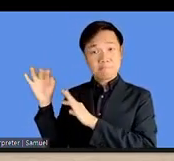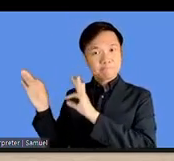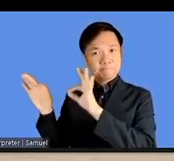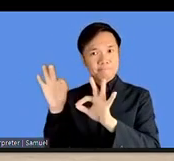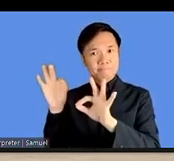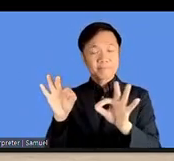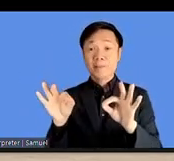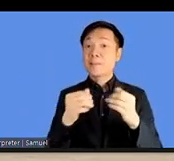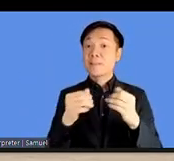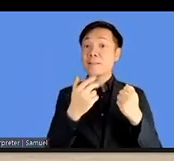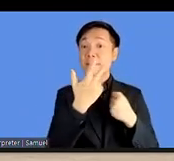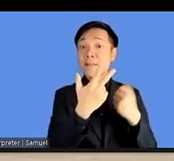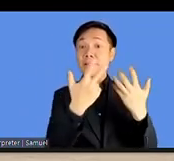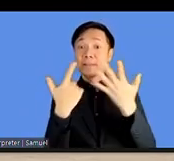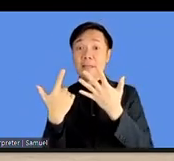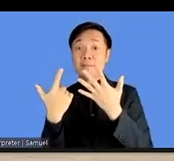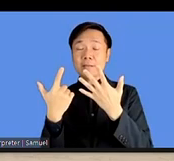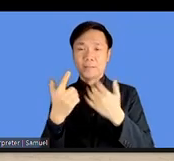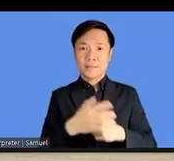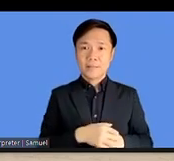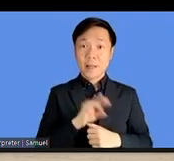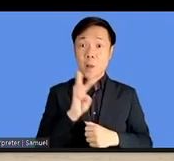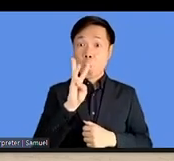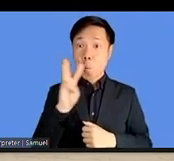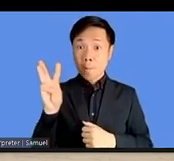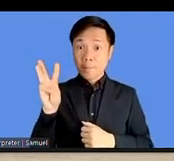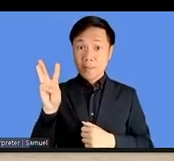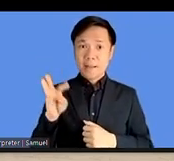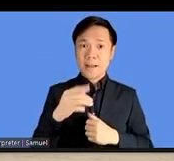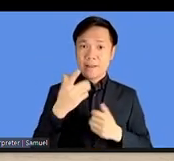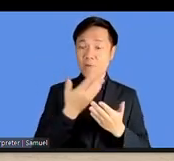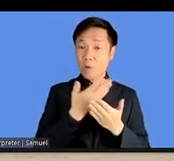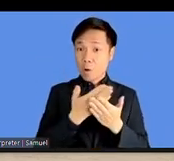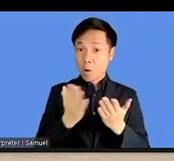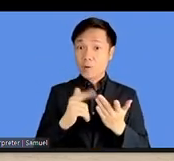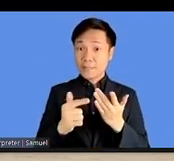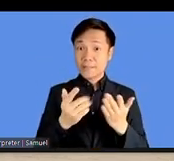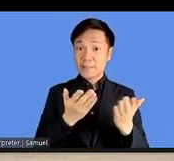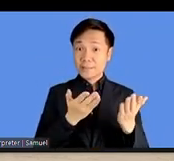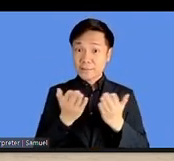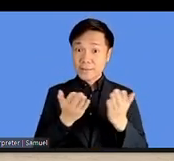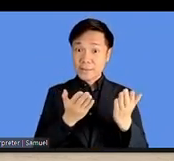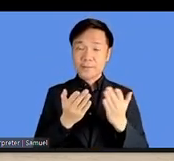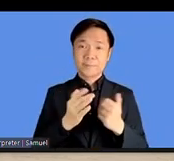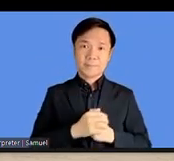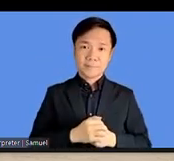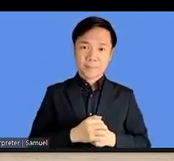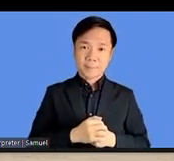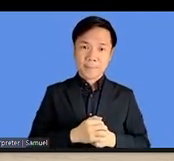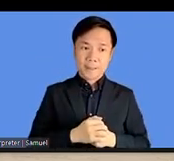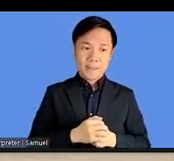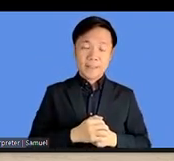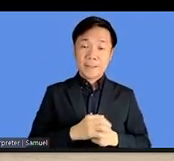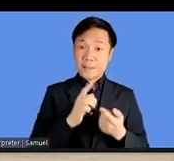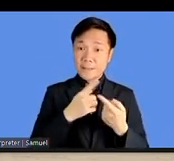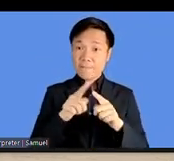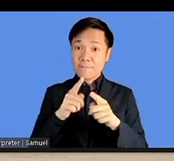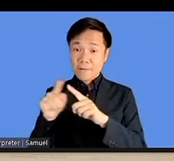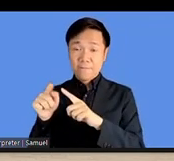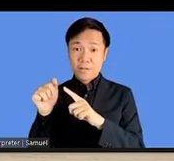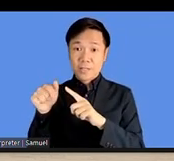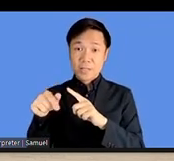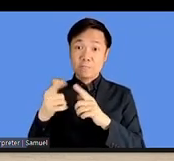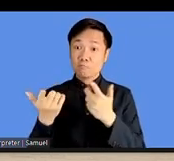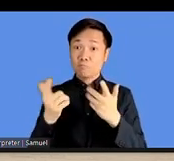uh, websites that were government services websites in Europe, in different countries, and not a single one of them,